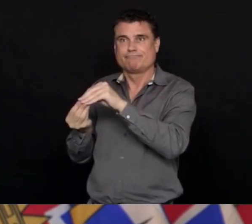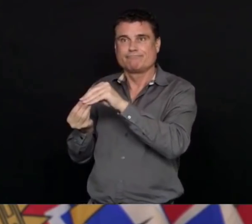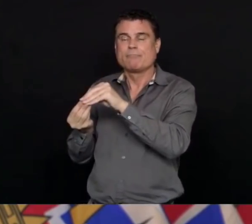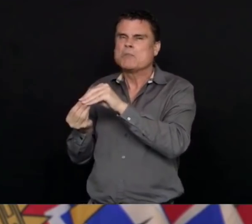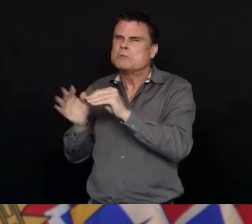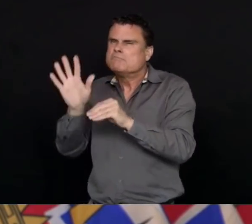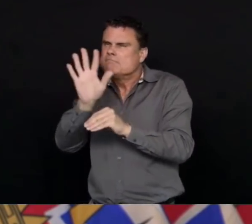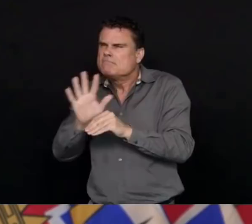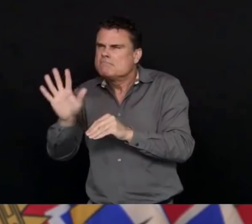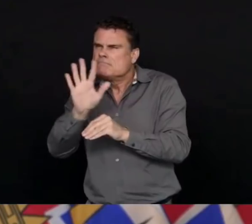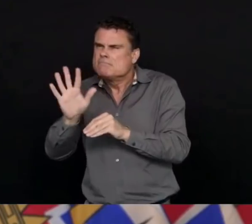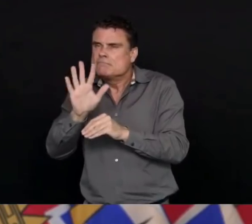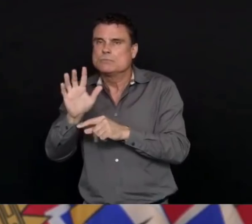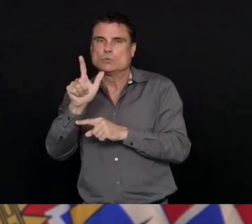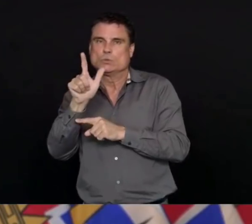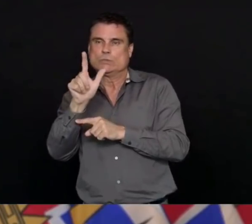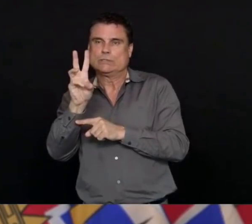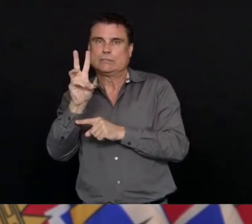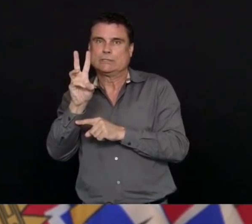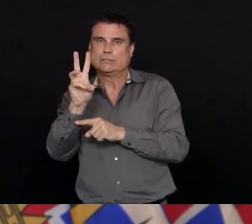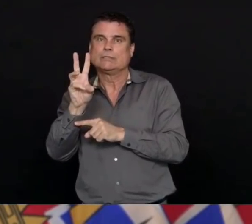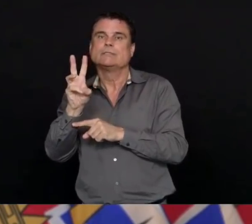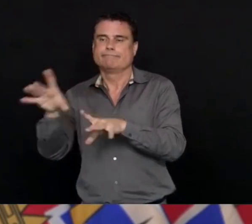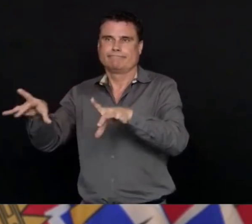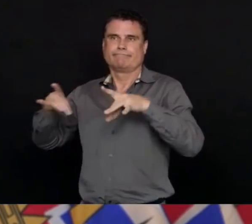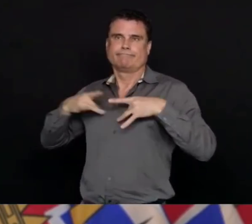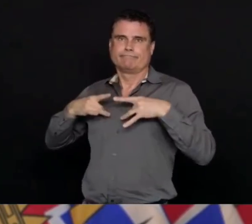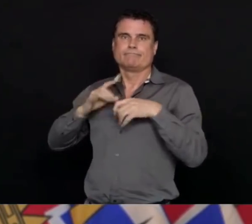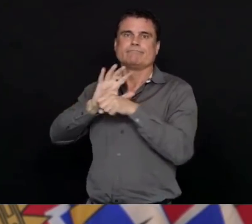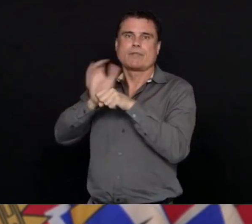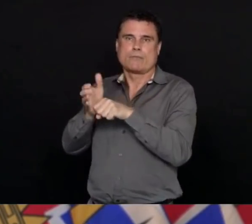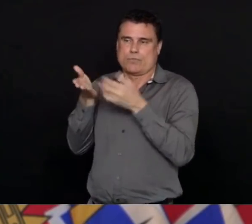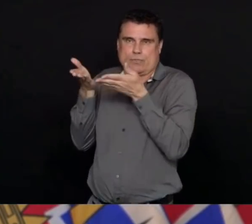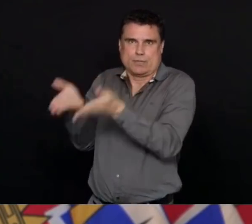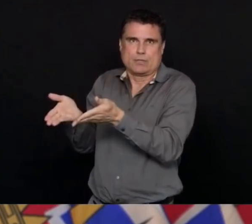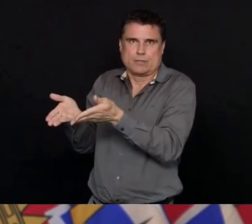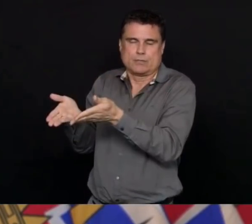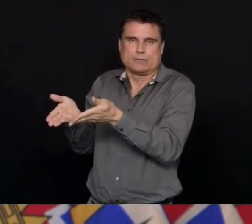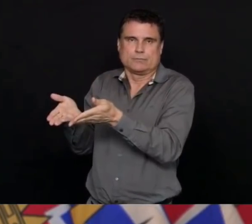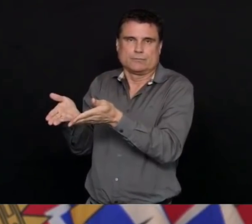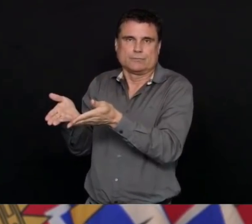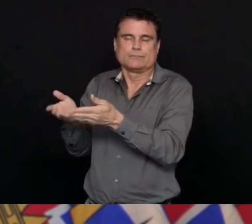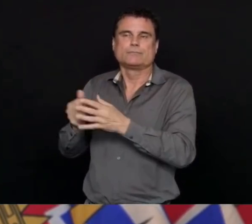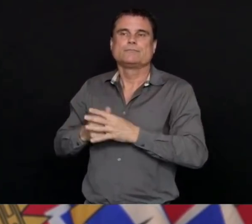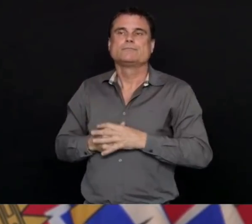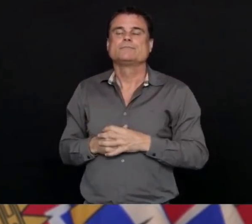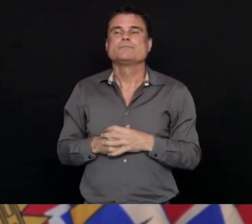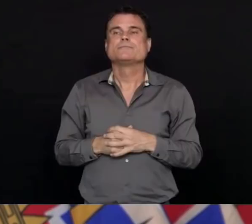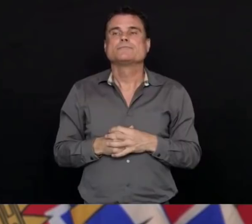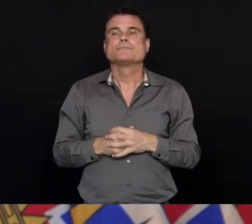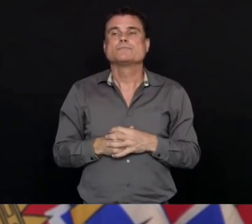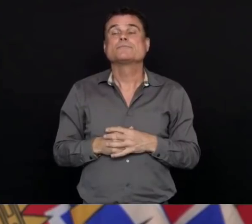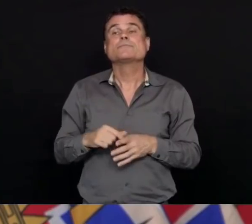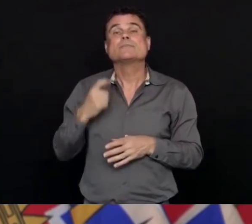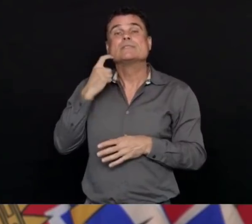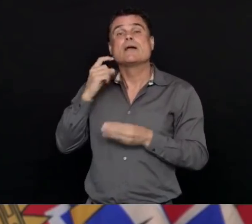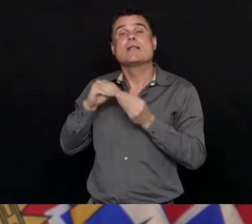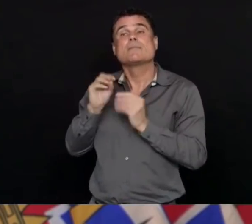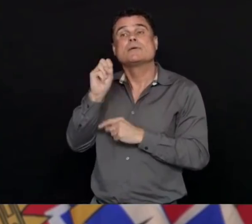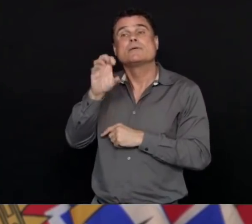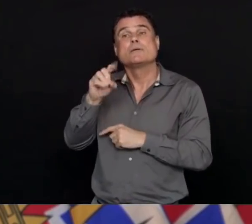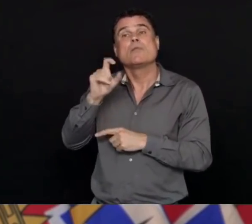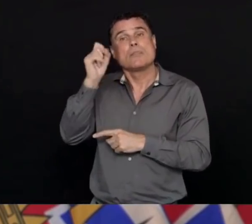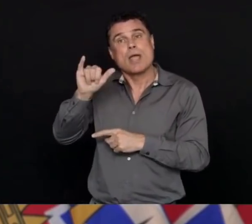included in the numbers that we report for British Columbia, and as of yesterday, there were five people